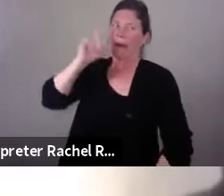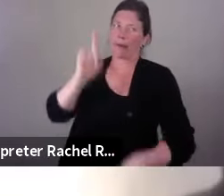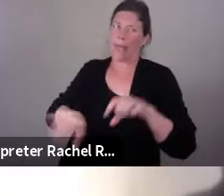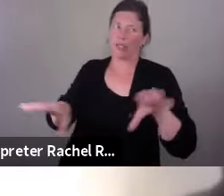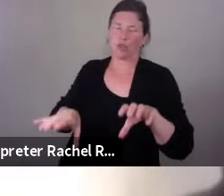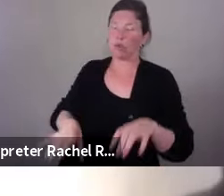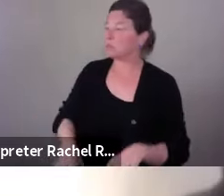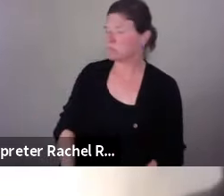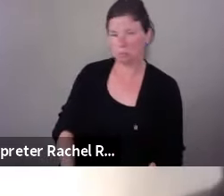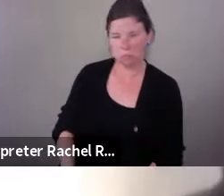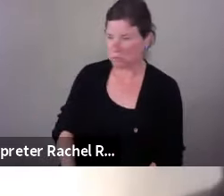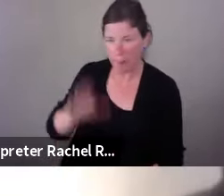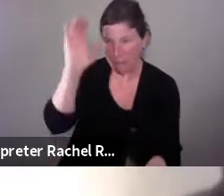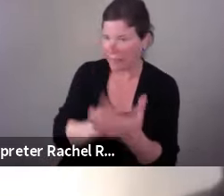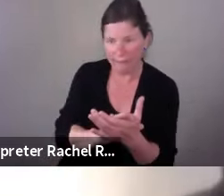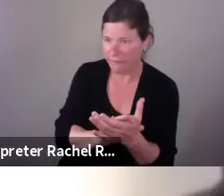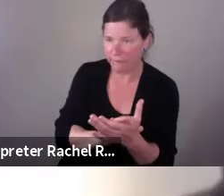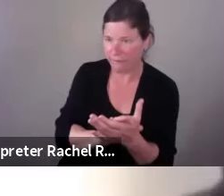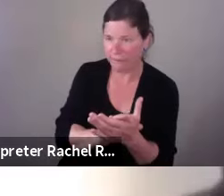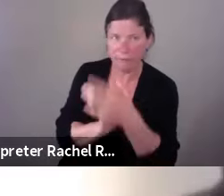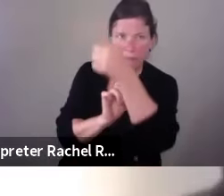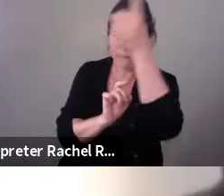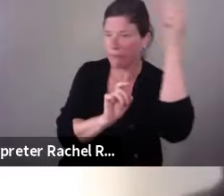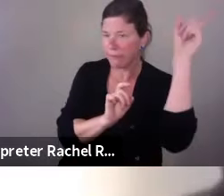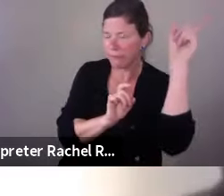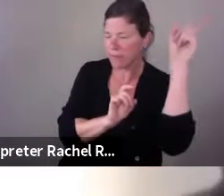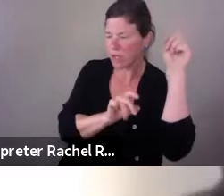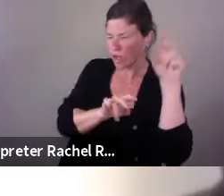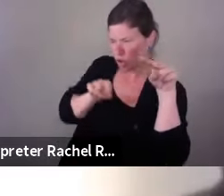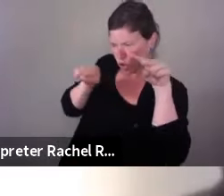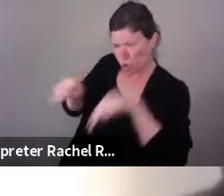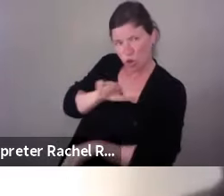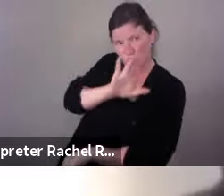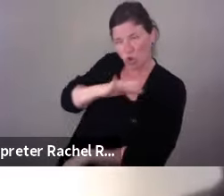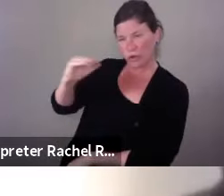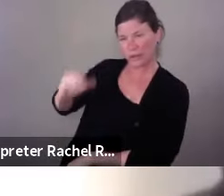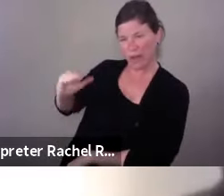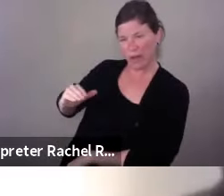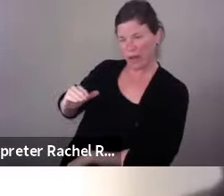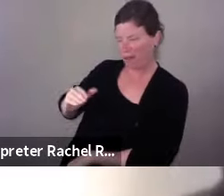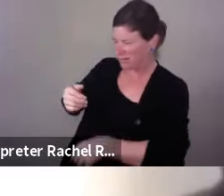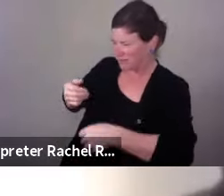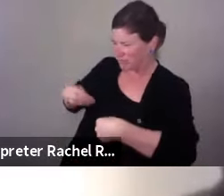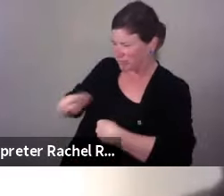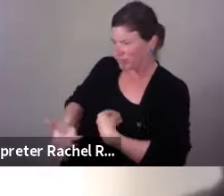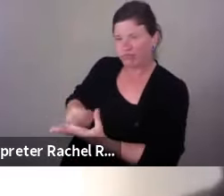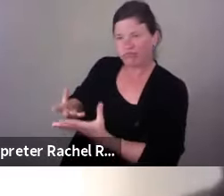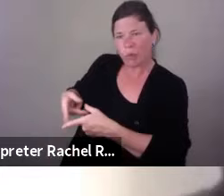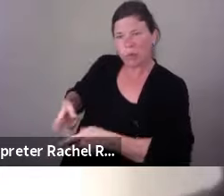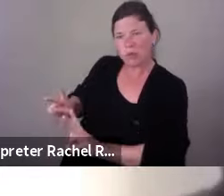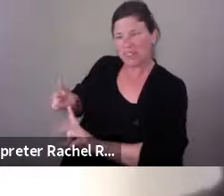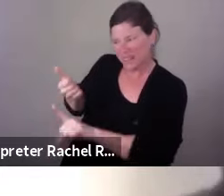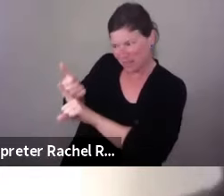fact that your child is around, that they're capable, and let them explore what their lives are. Because trust me,